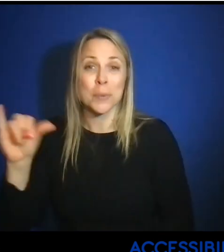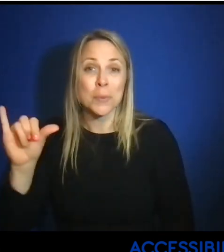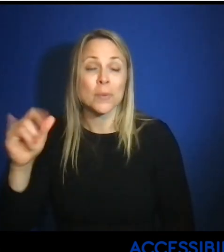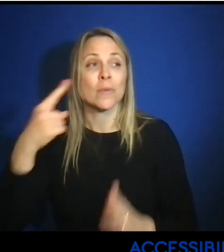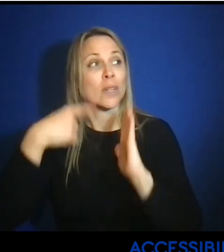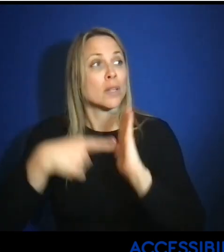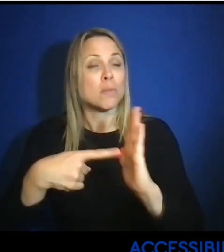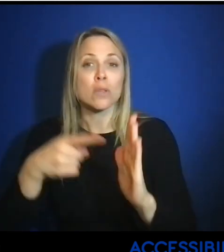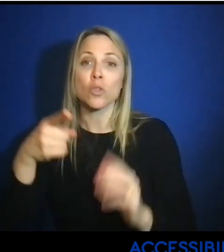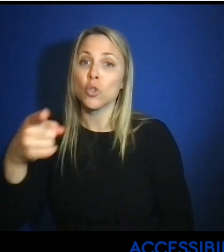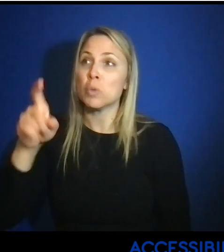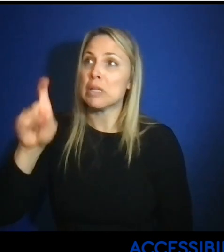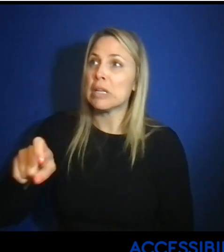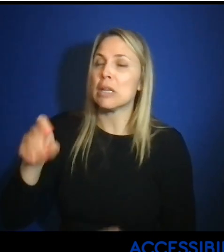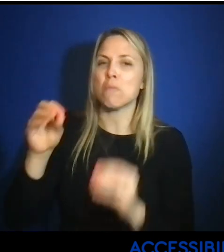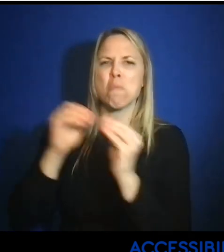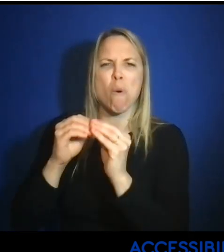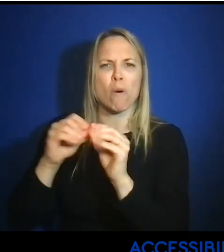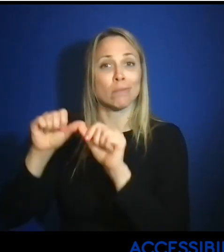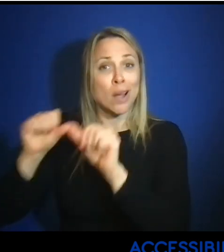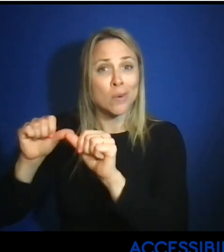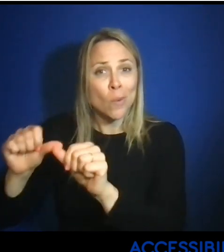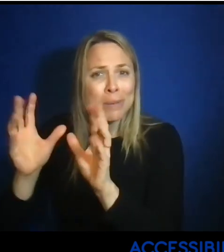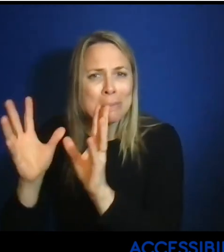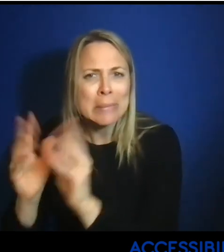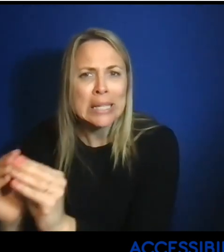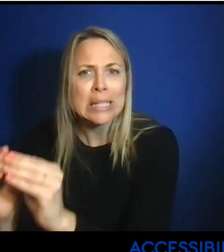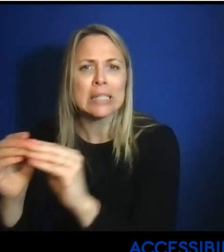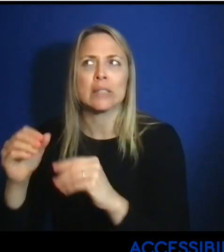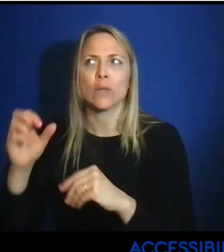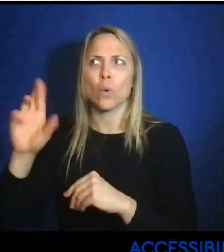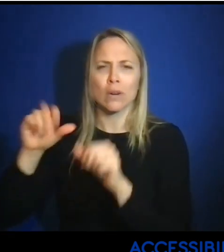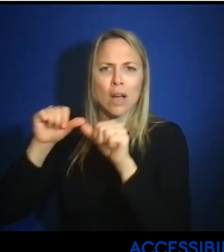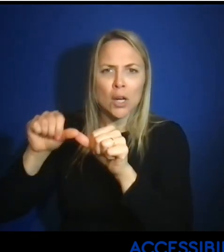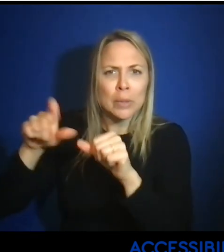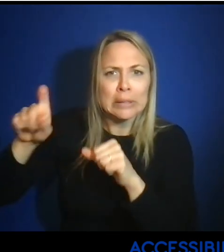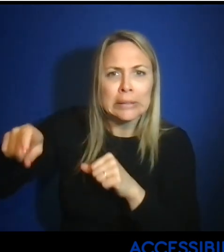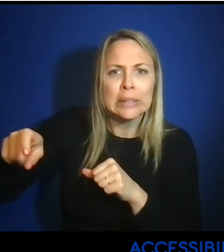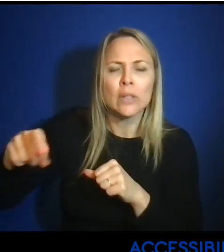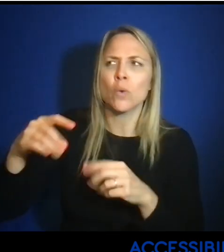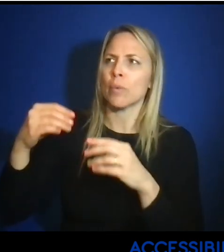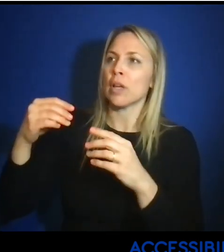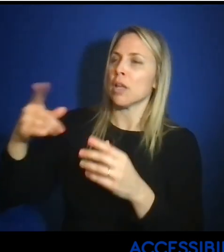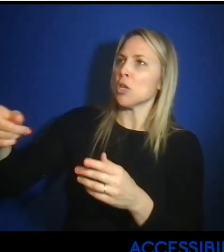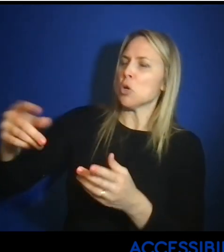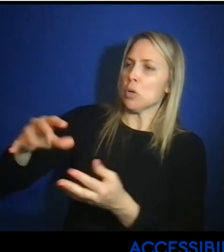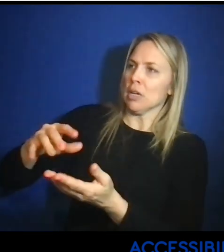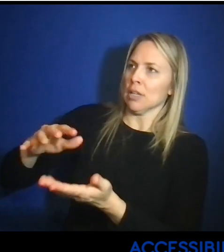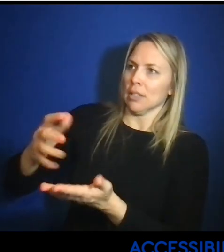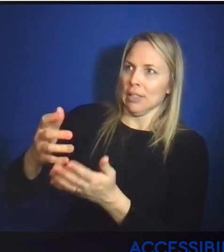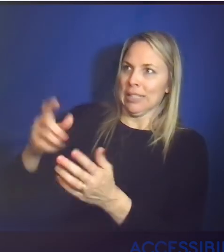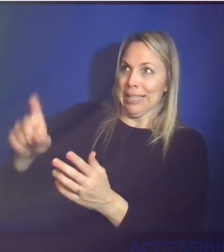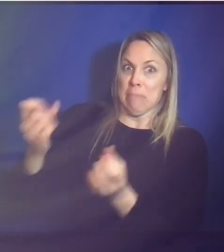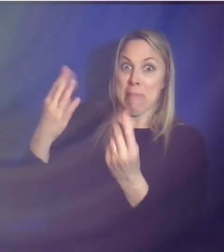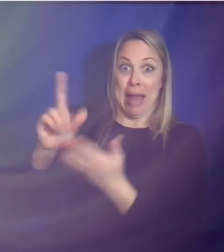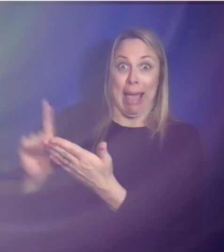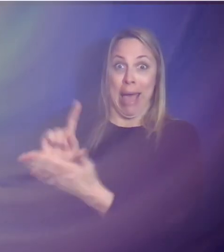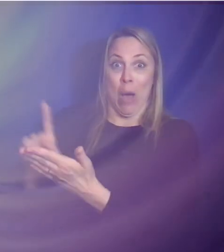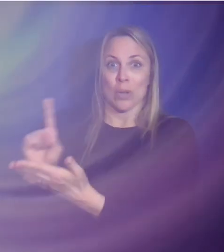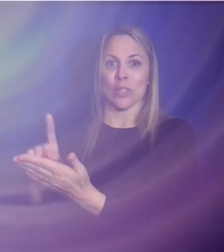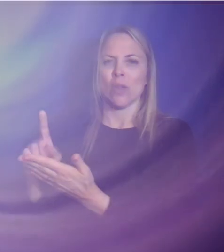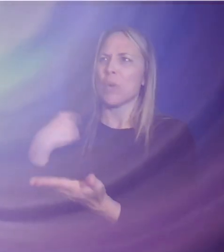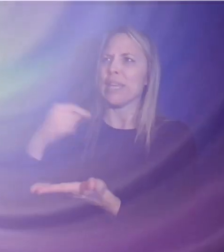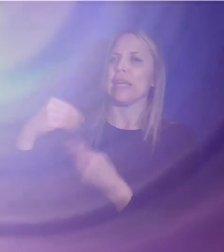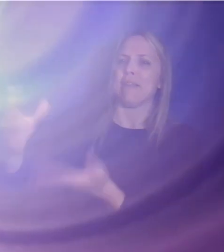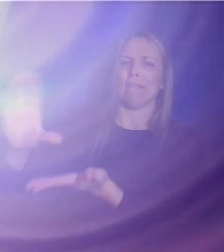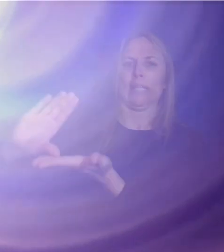So anytime you are looking for maybe a more ongoing need or a regular need, there's discounts for all of those services depending on the